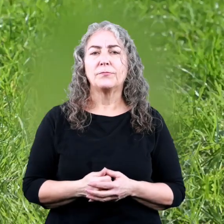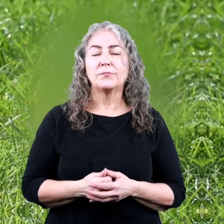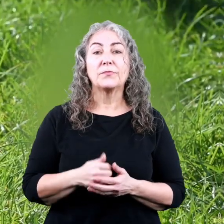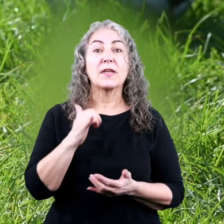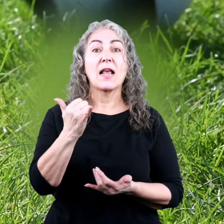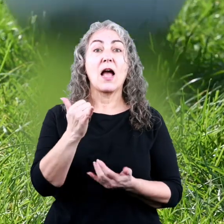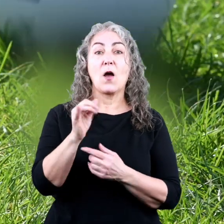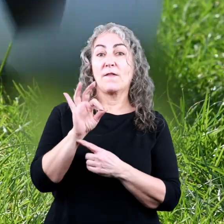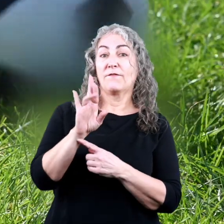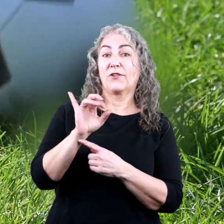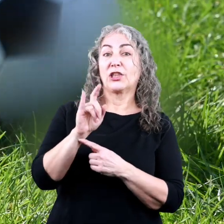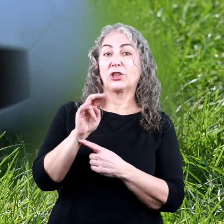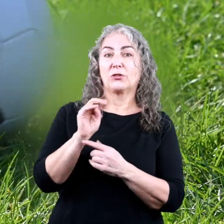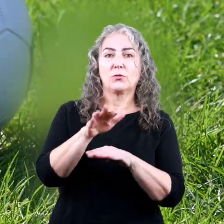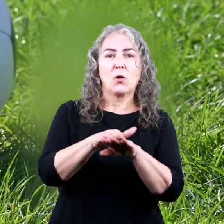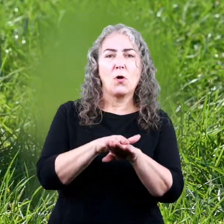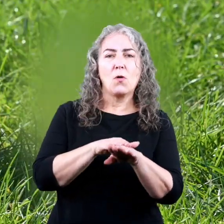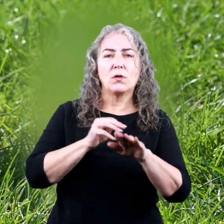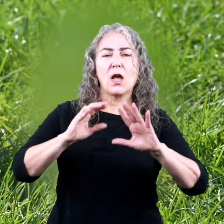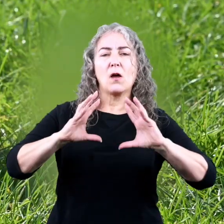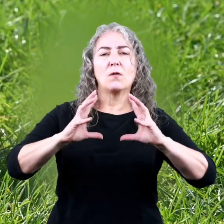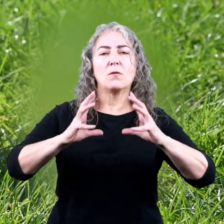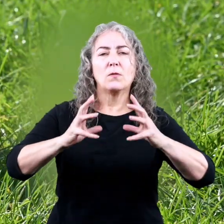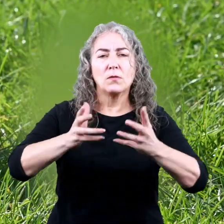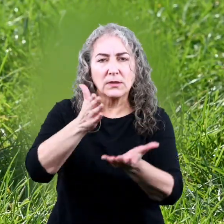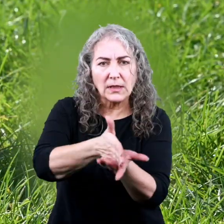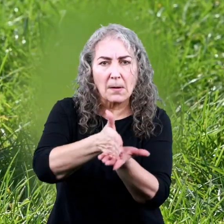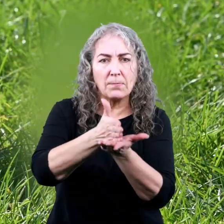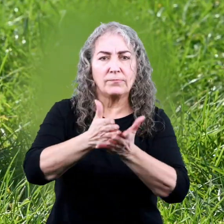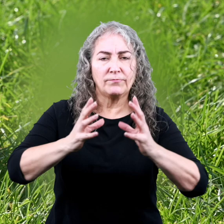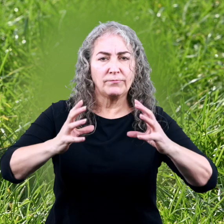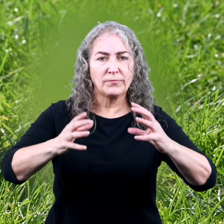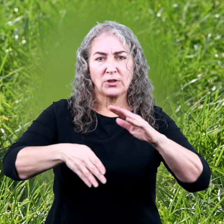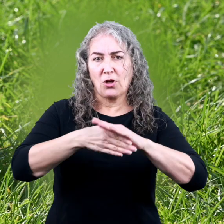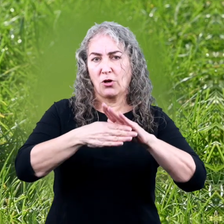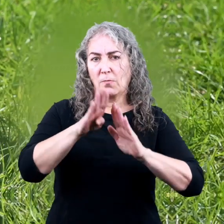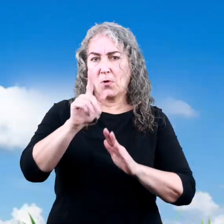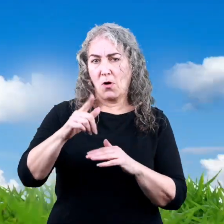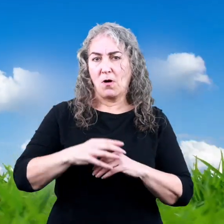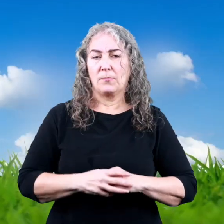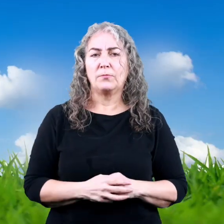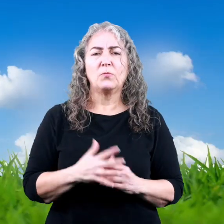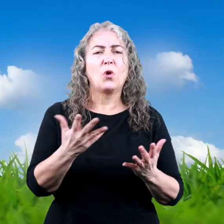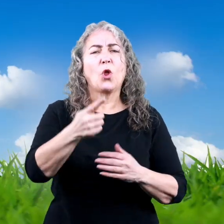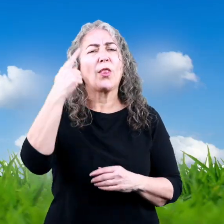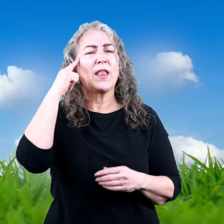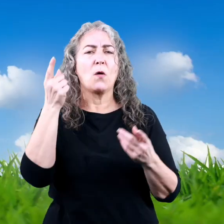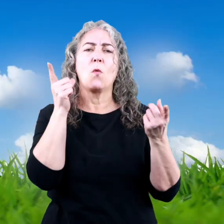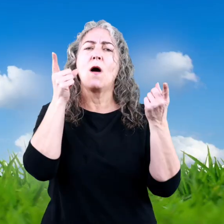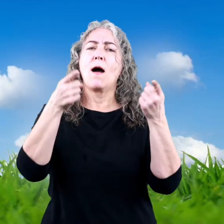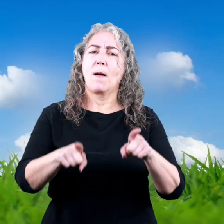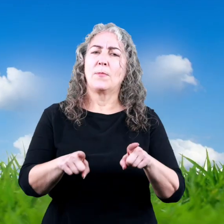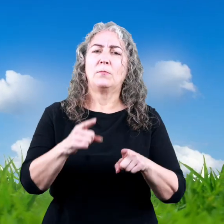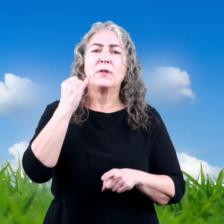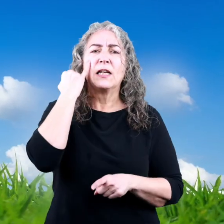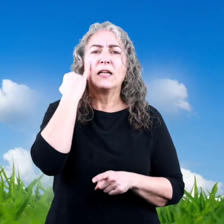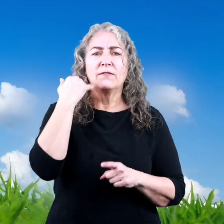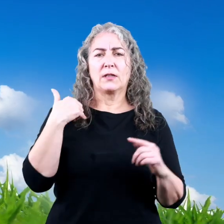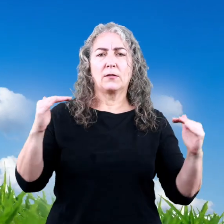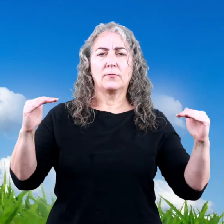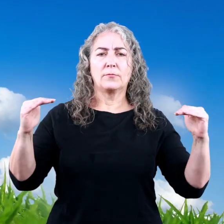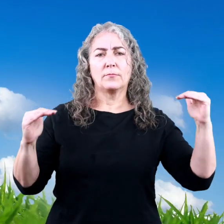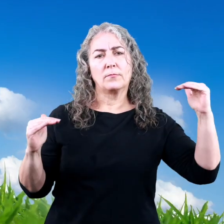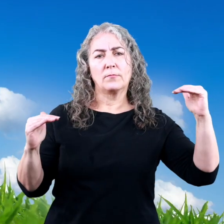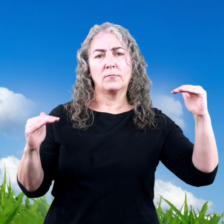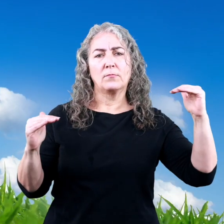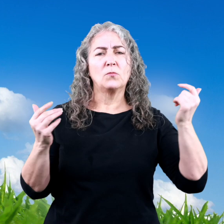And that friction slows down and eventually stops the soccer ball. But what do you think would happen if we